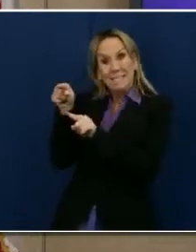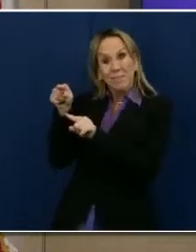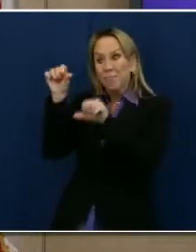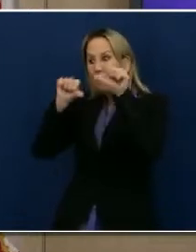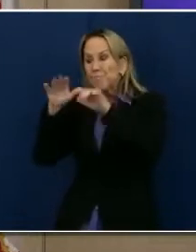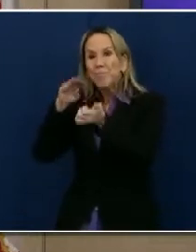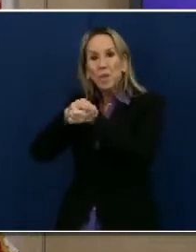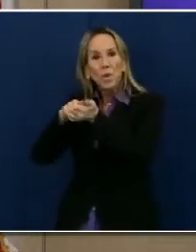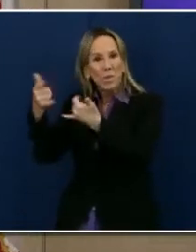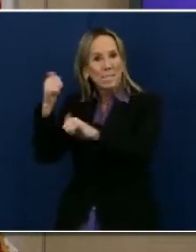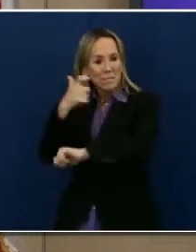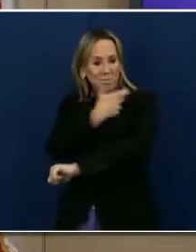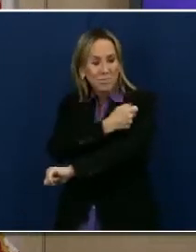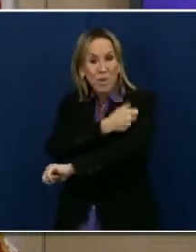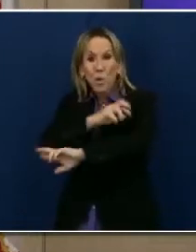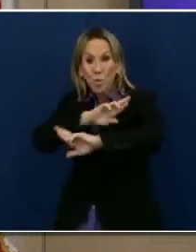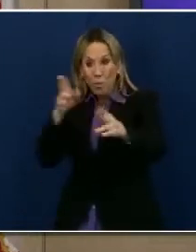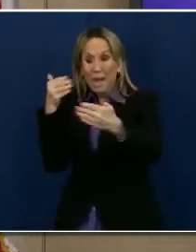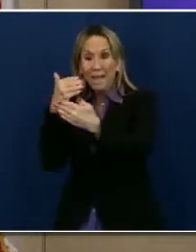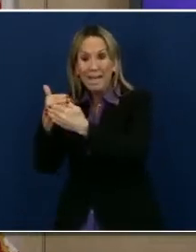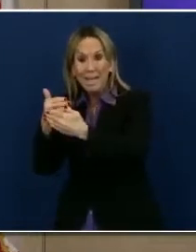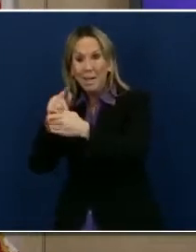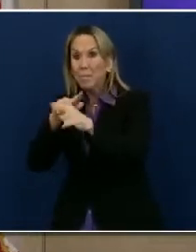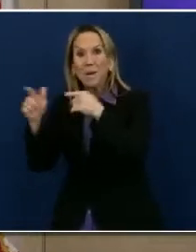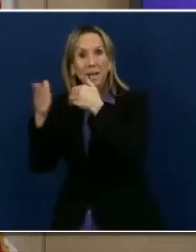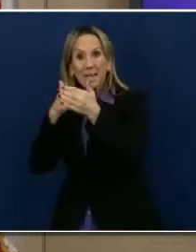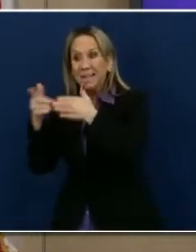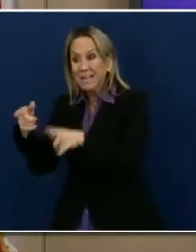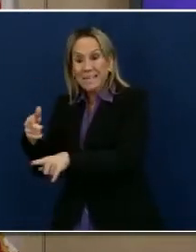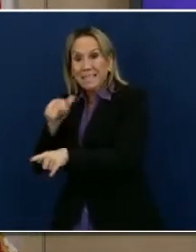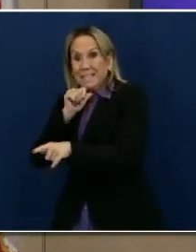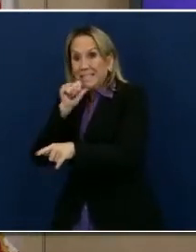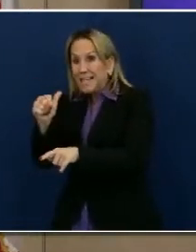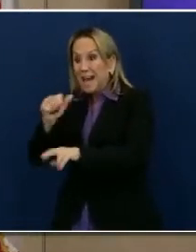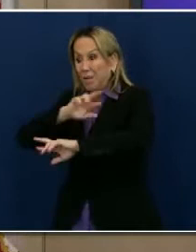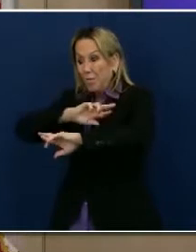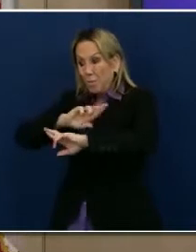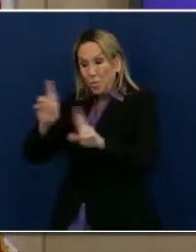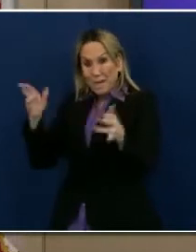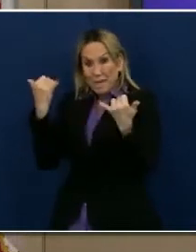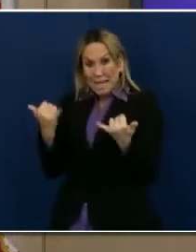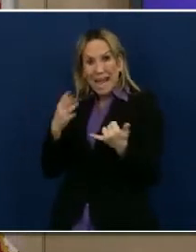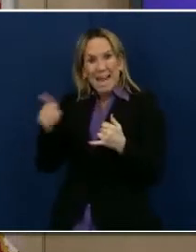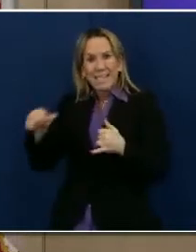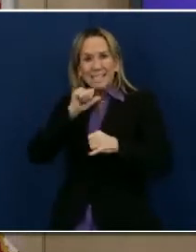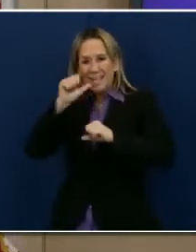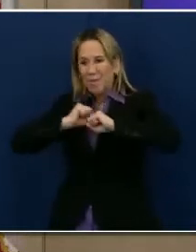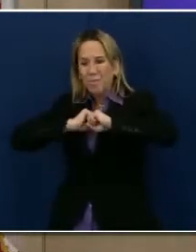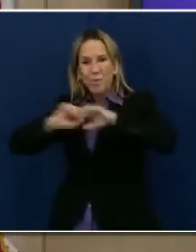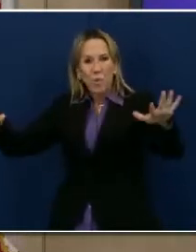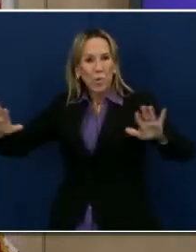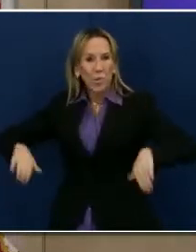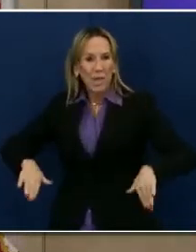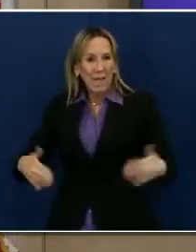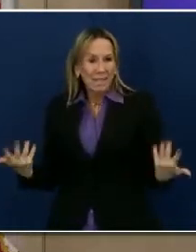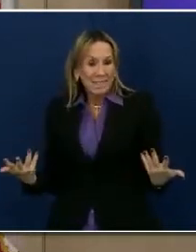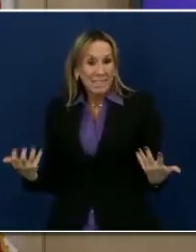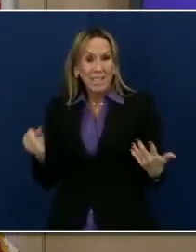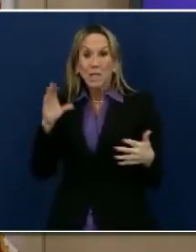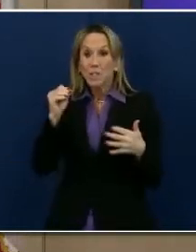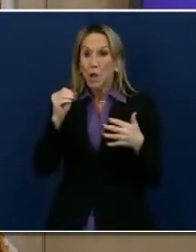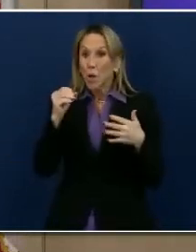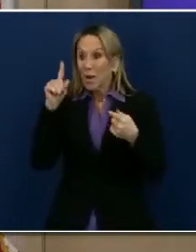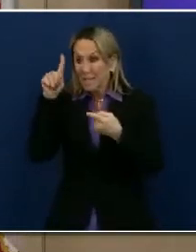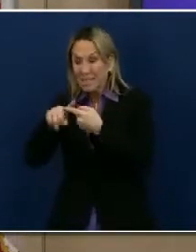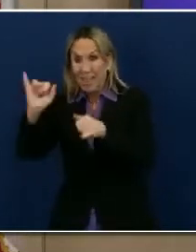from here to that unknown point, which that vaccine is not only available but is widely available. And along that journey from